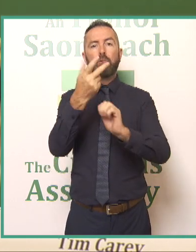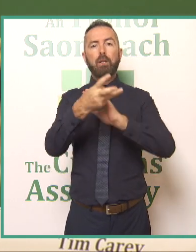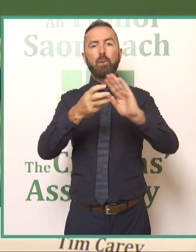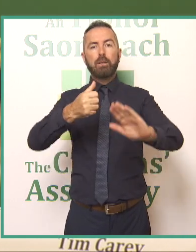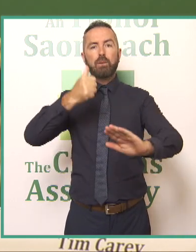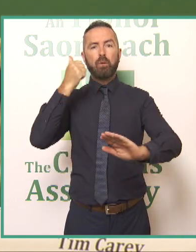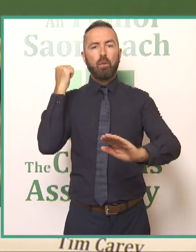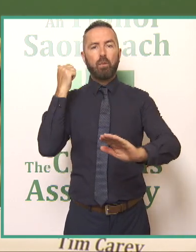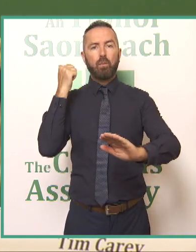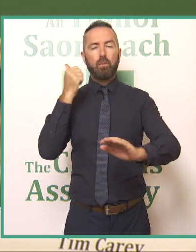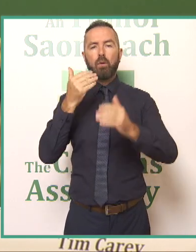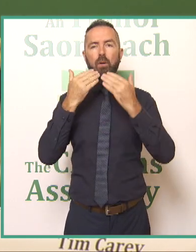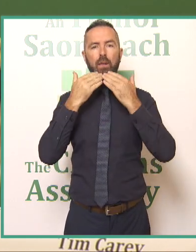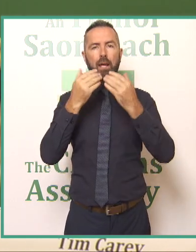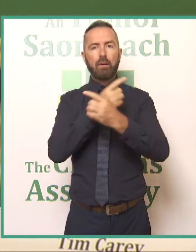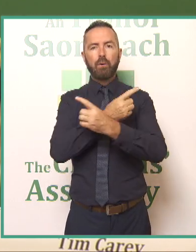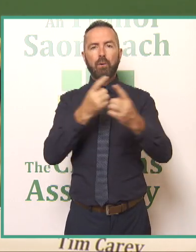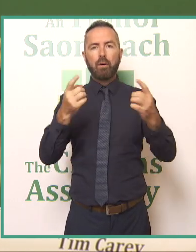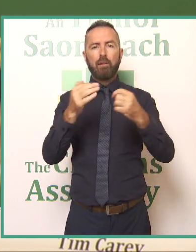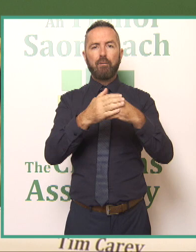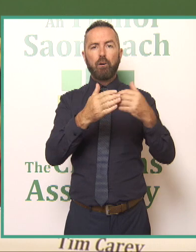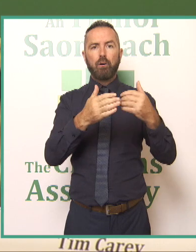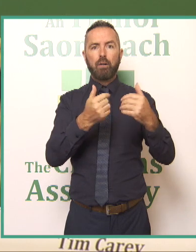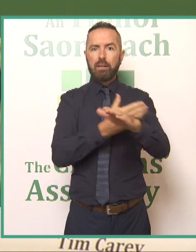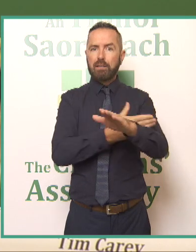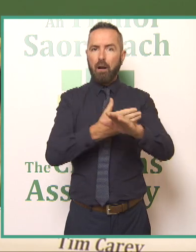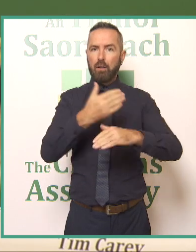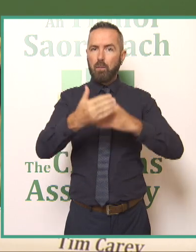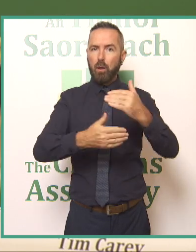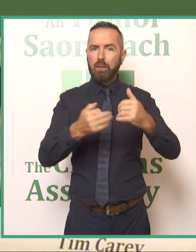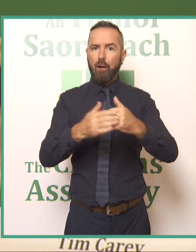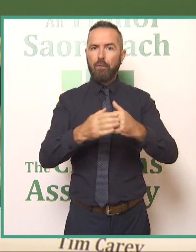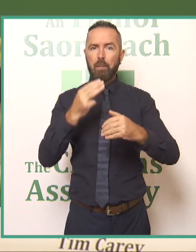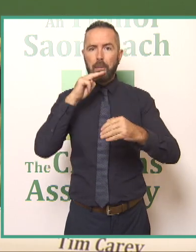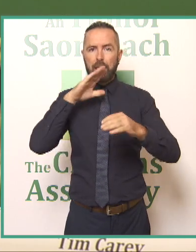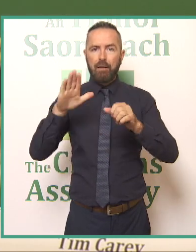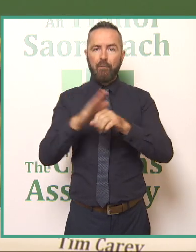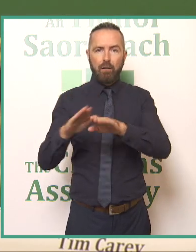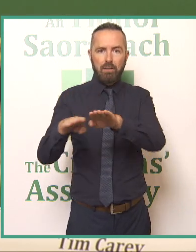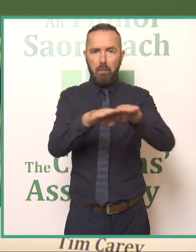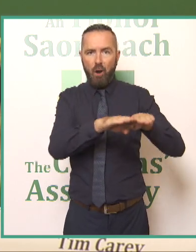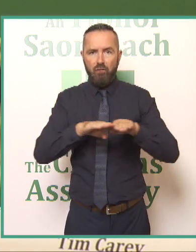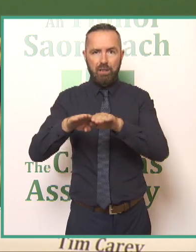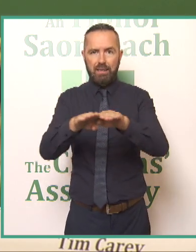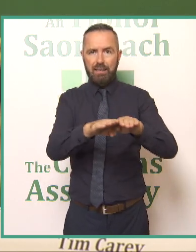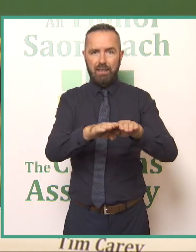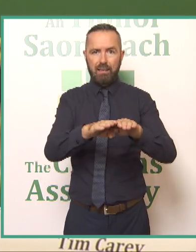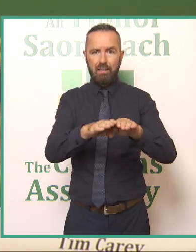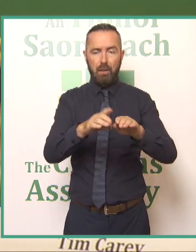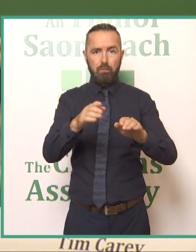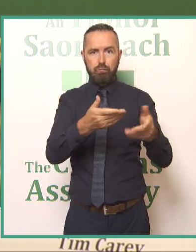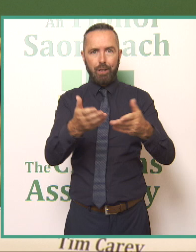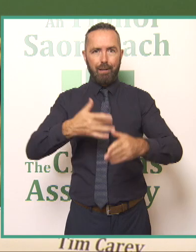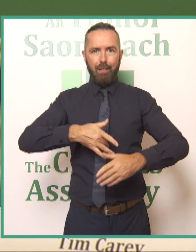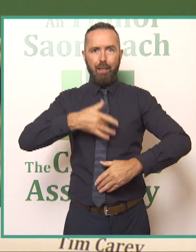and thank you for bringing the process of deliberative democracy alive the questions that we had are absolutely integral to the